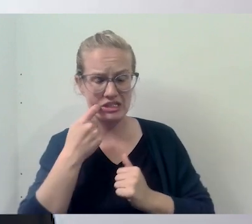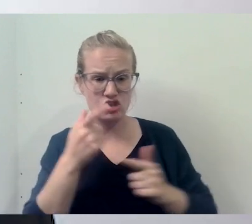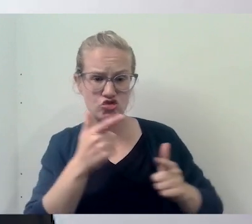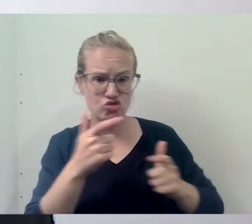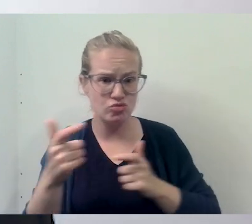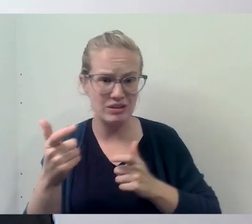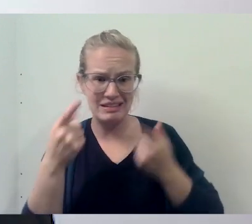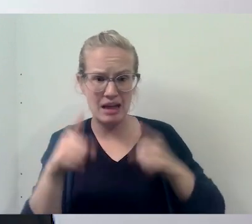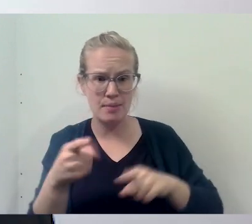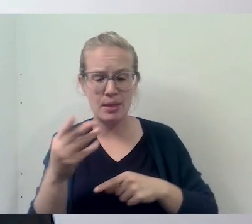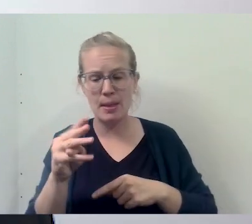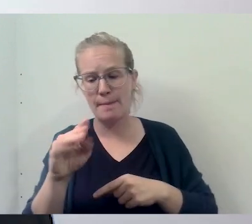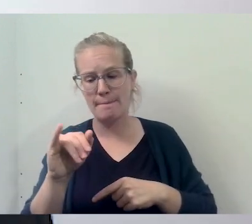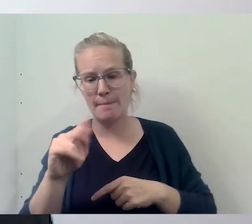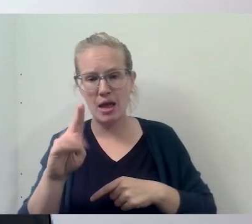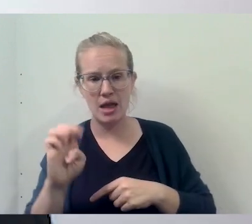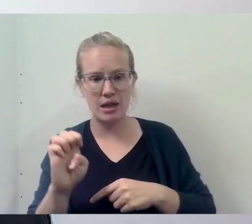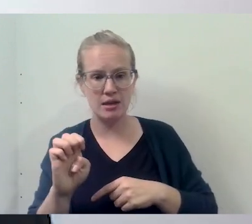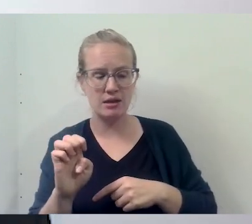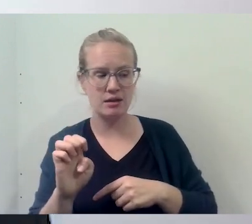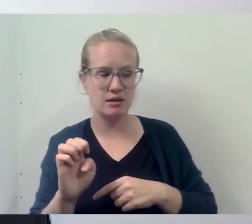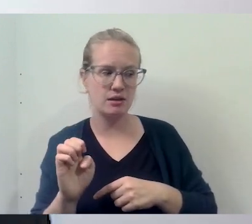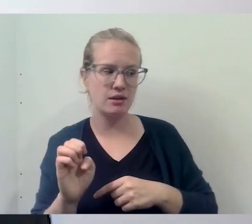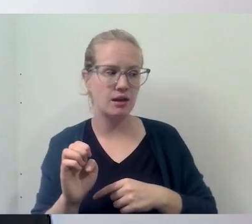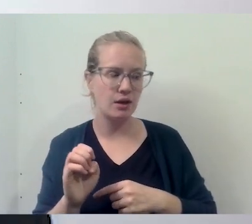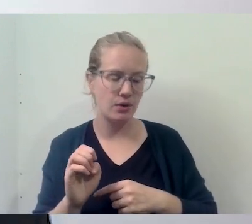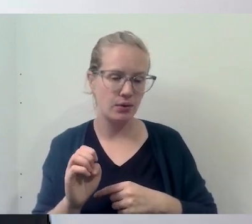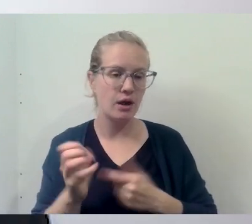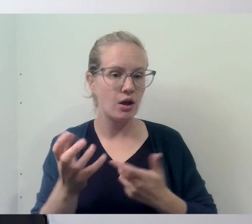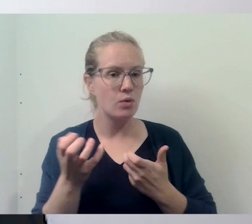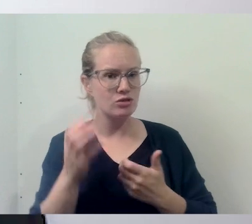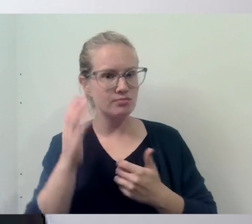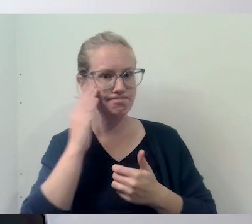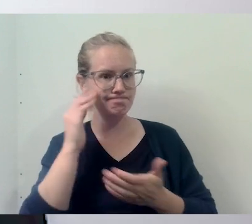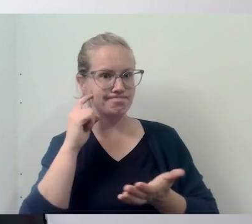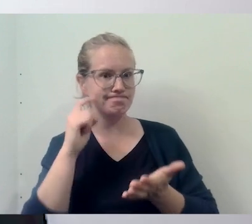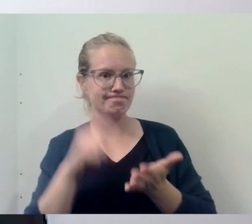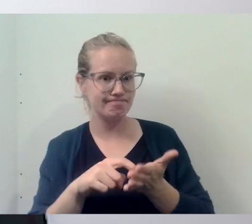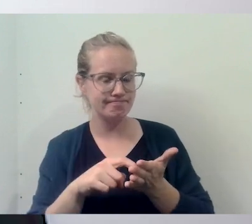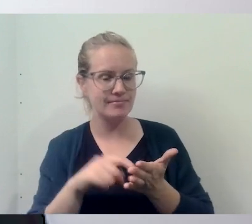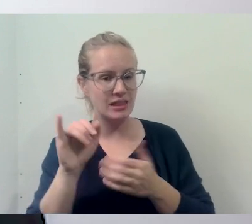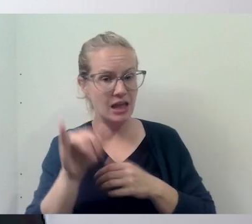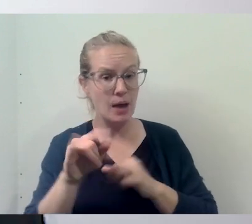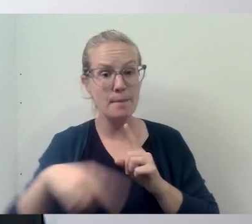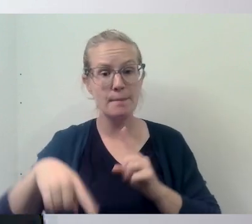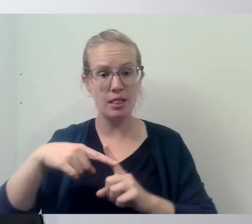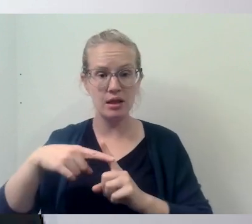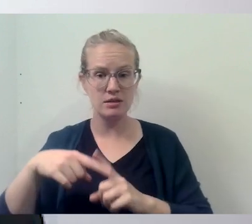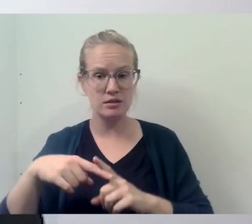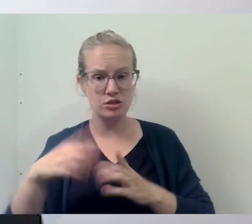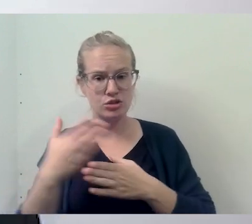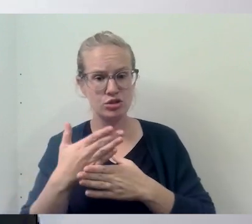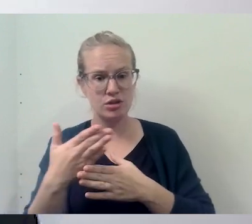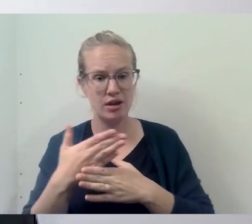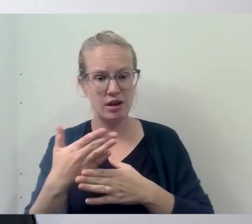shootings there. And so, um, uh, I, want to acknowledge that and also to tell, you know, uh,